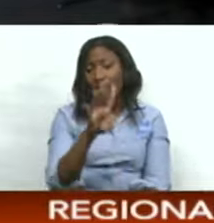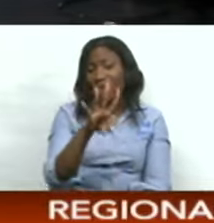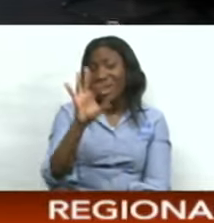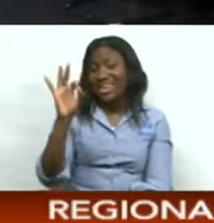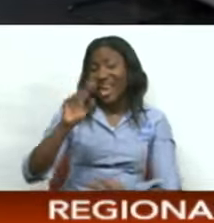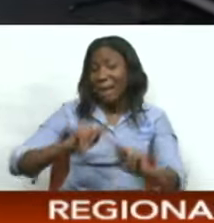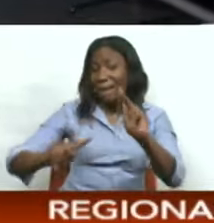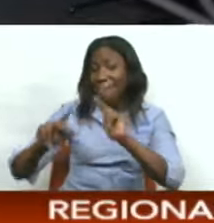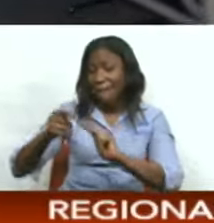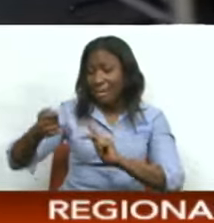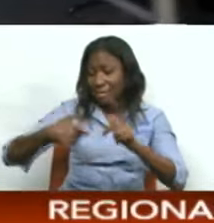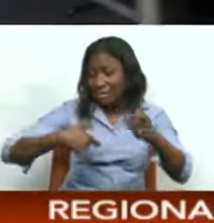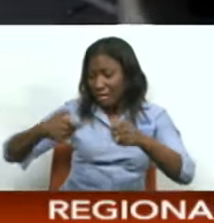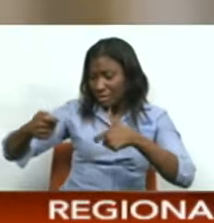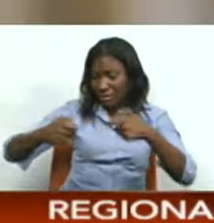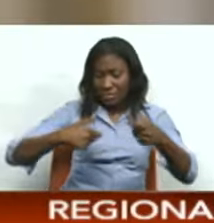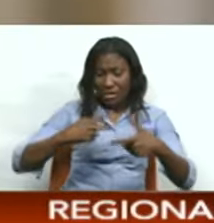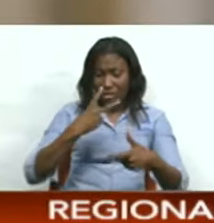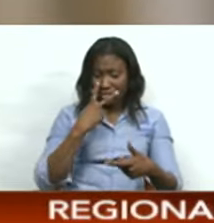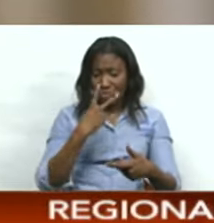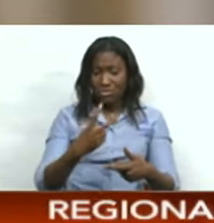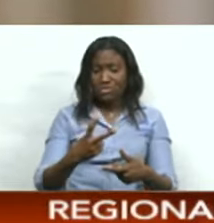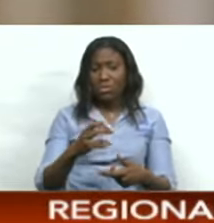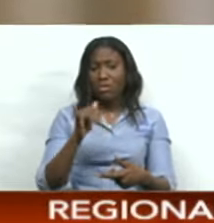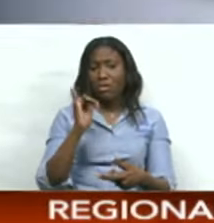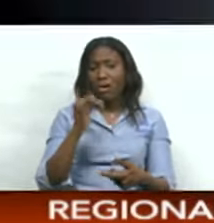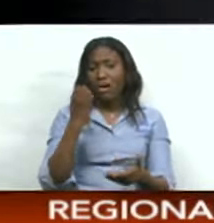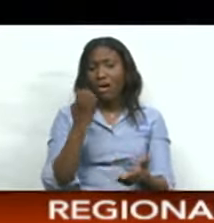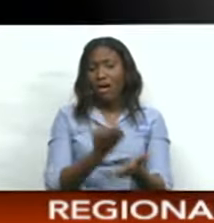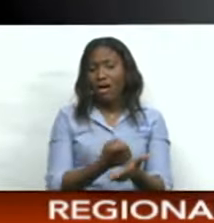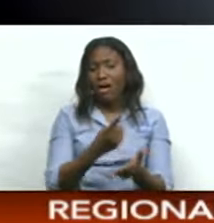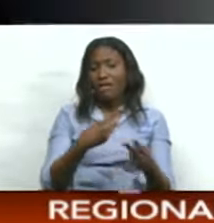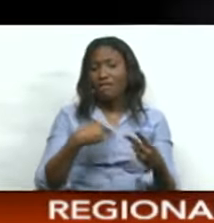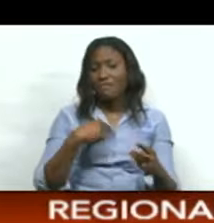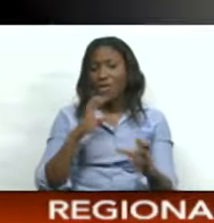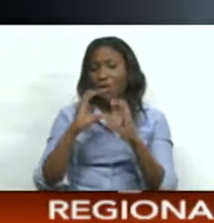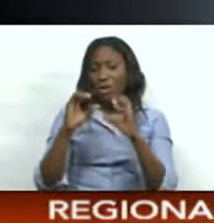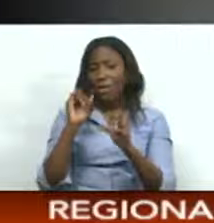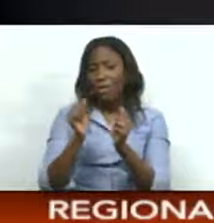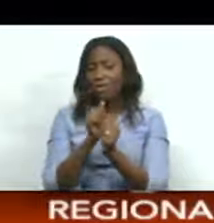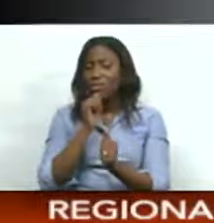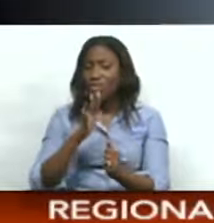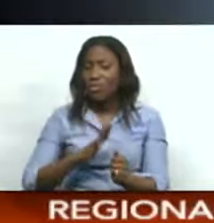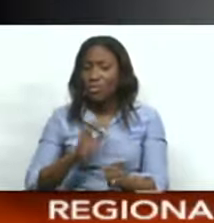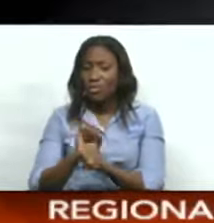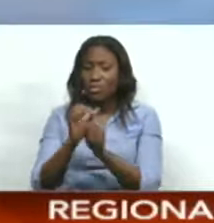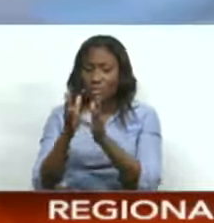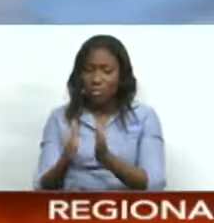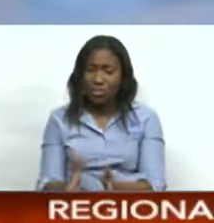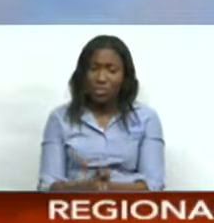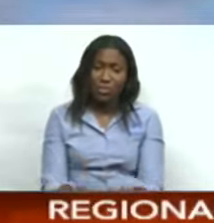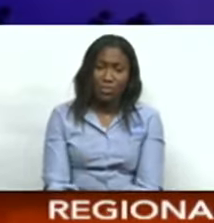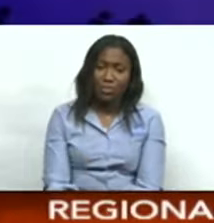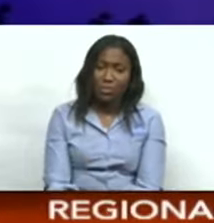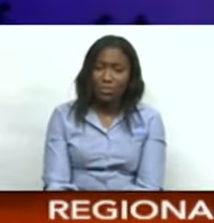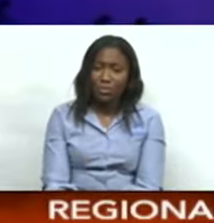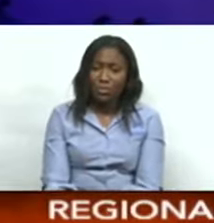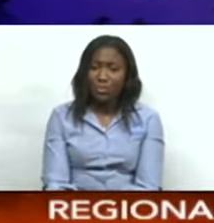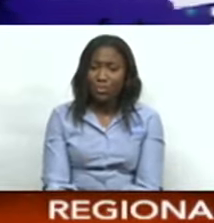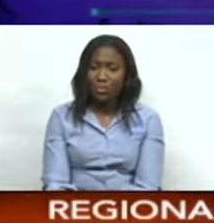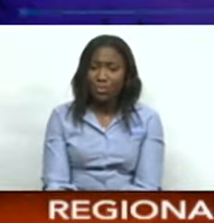persons, including Formula One personnel and media on Thursday. Rajiv Surasingh, CNC3 Sports.